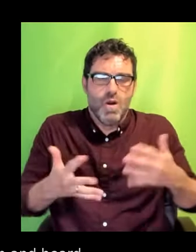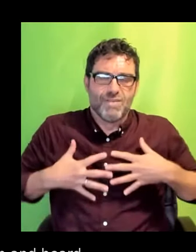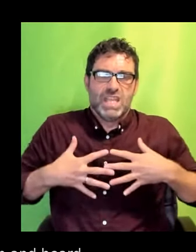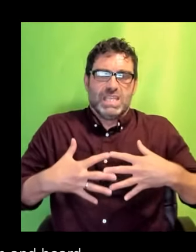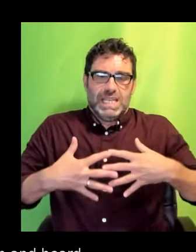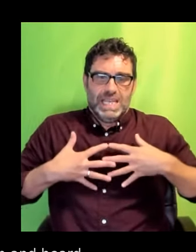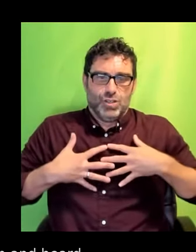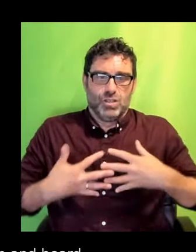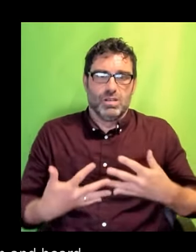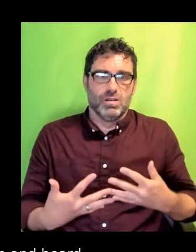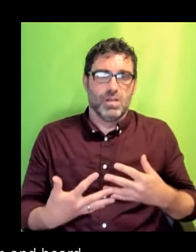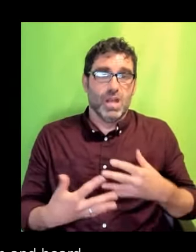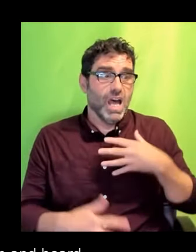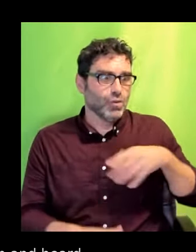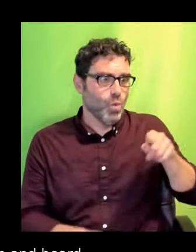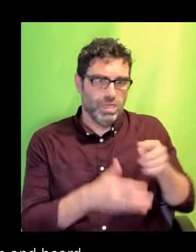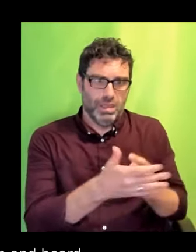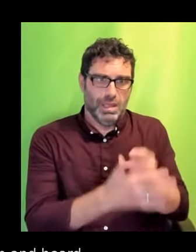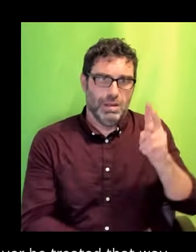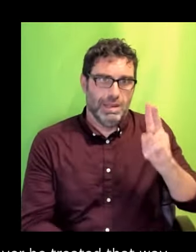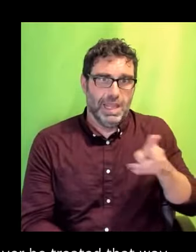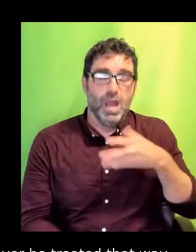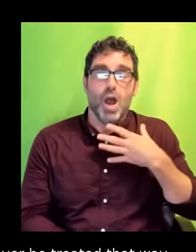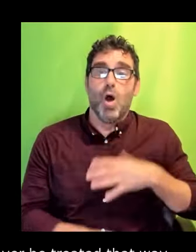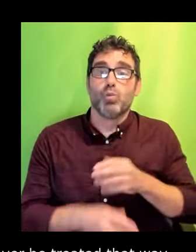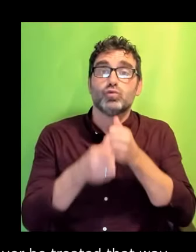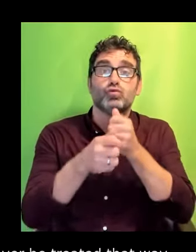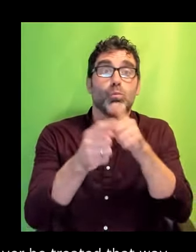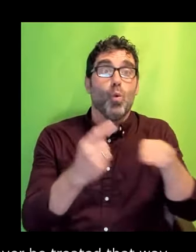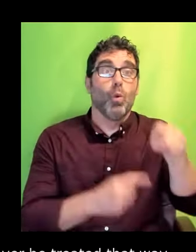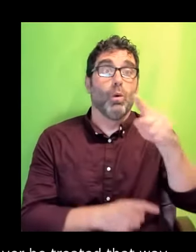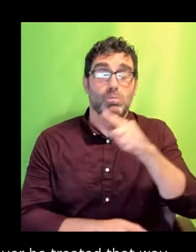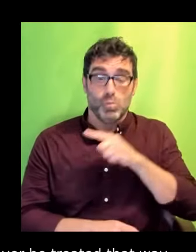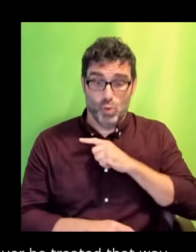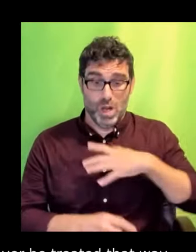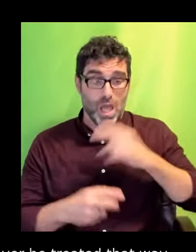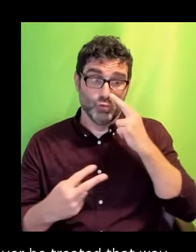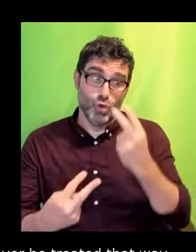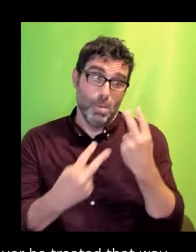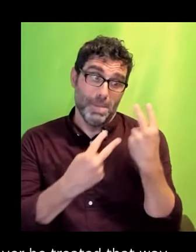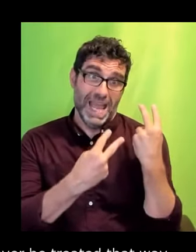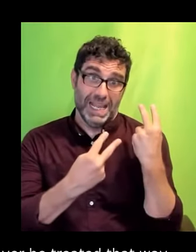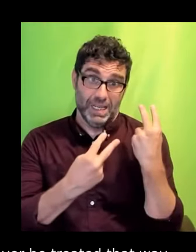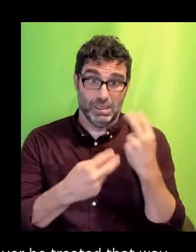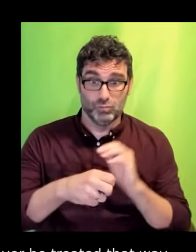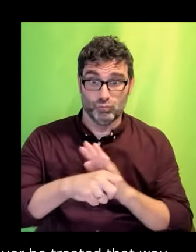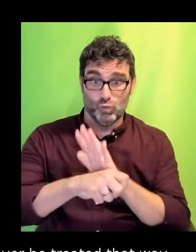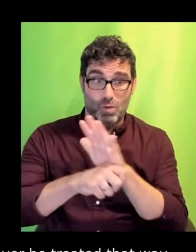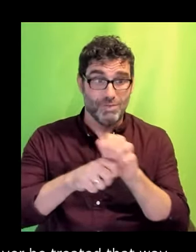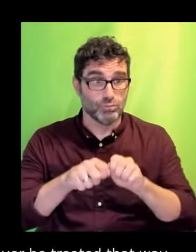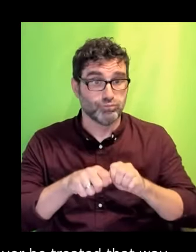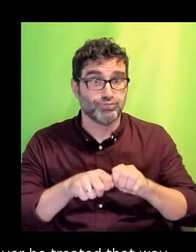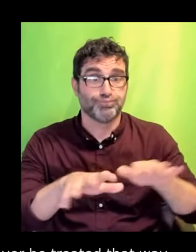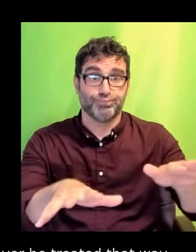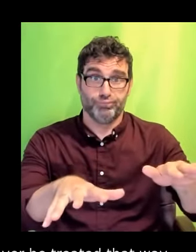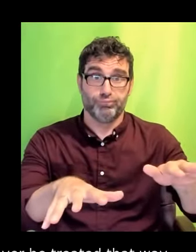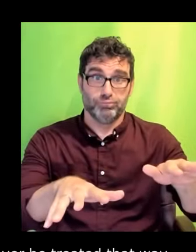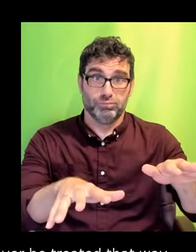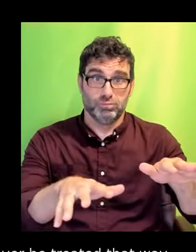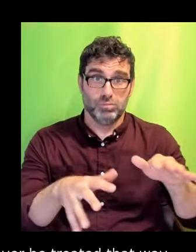So that one day we can look back on this pandemic and the way we treated others with the disgust it deserves.